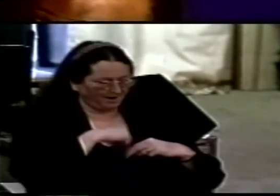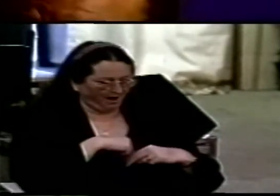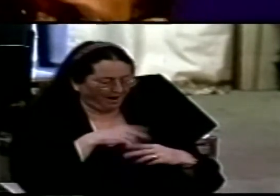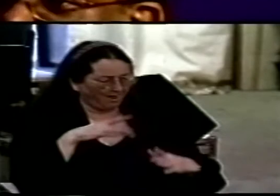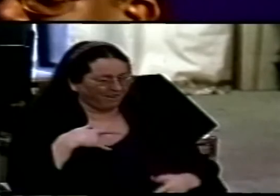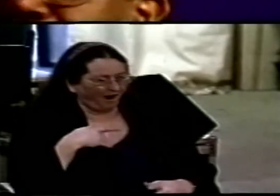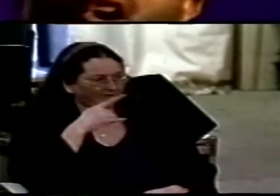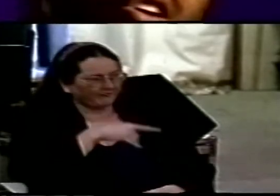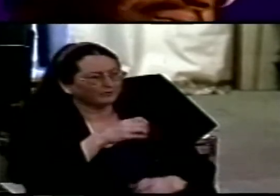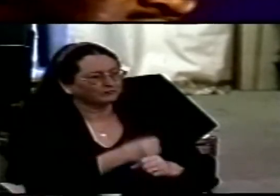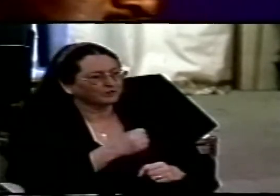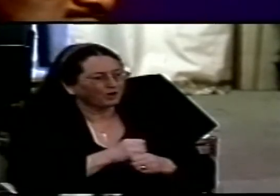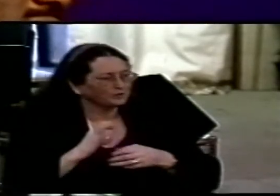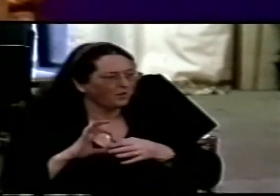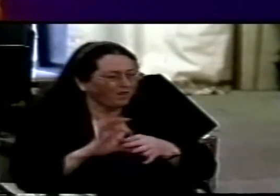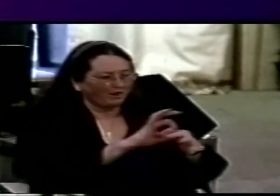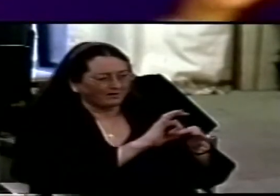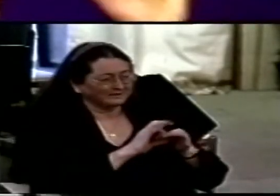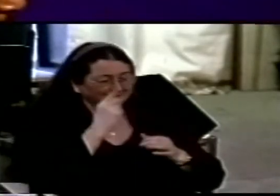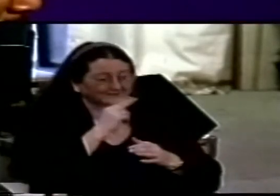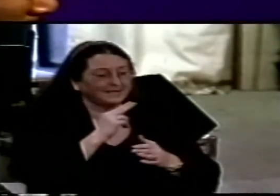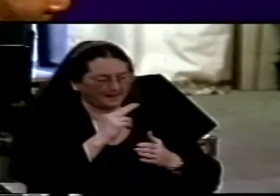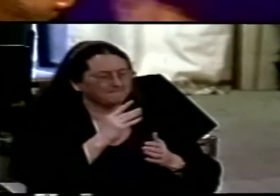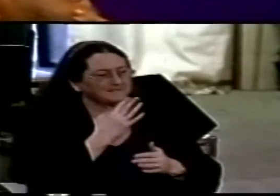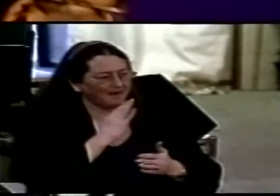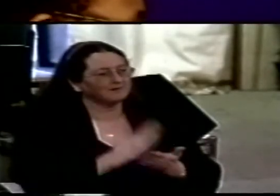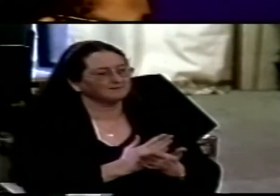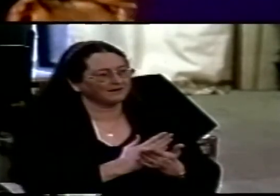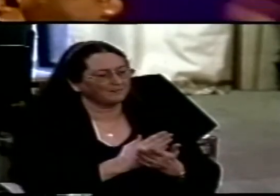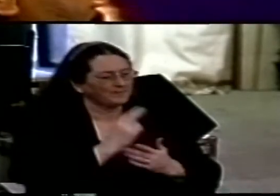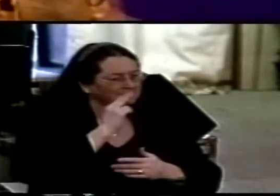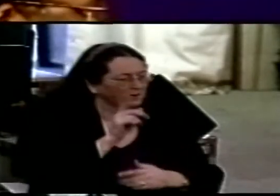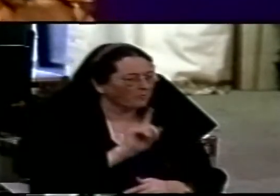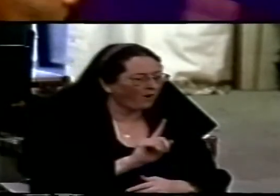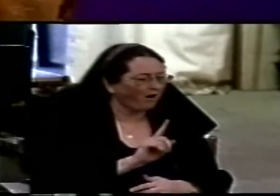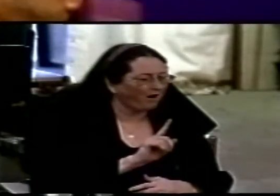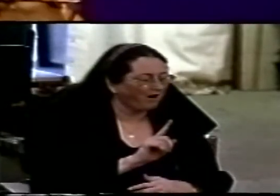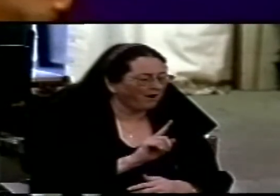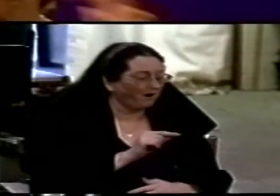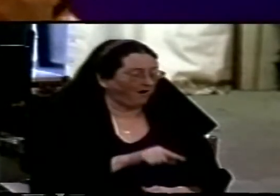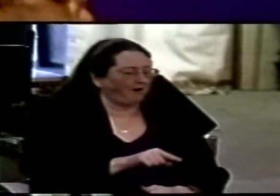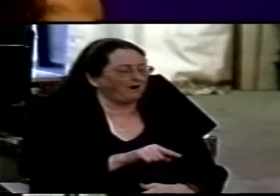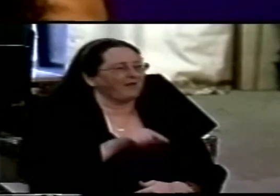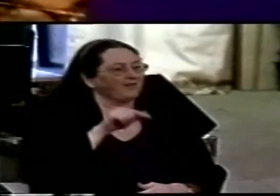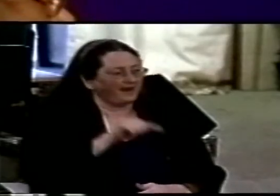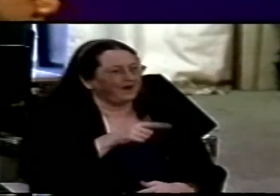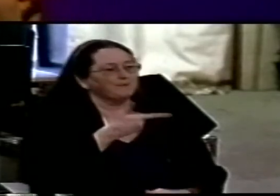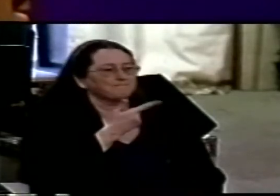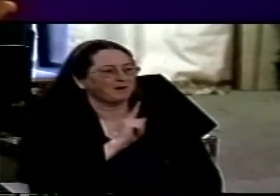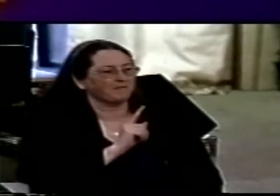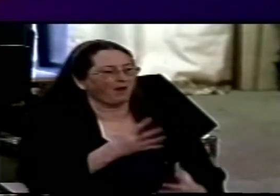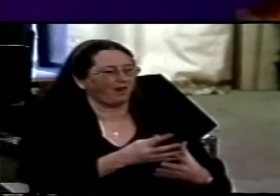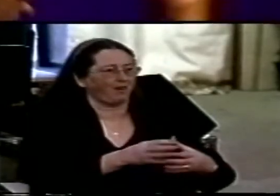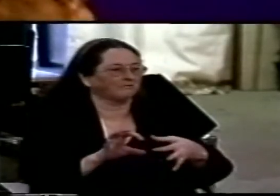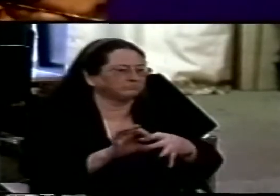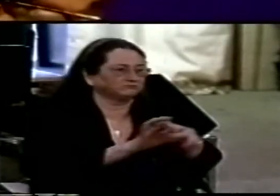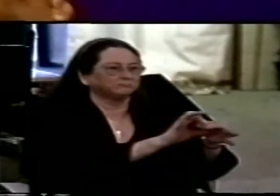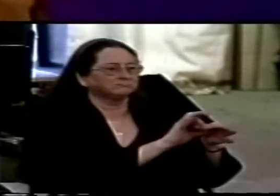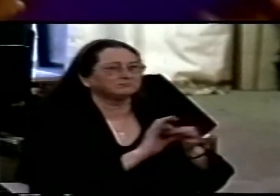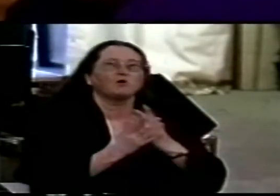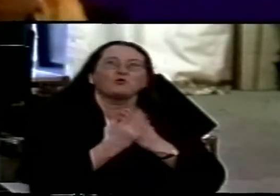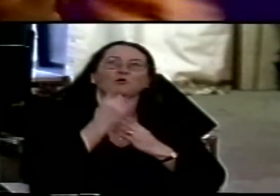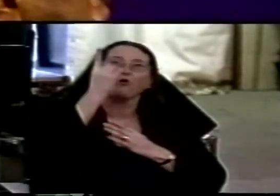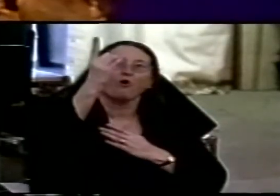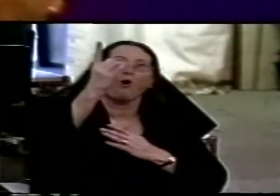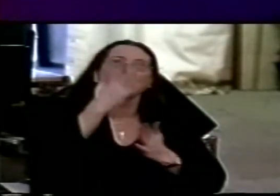life of the church with all of its imperfections and see that here is a people God